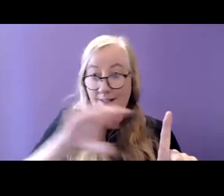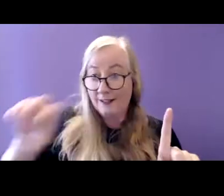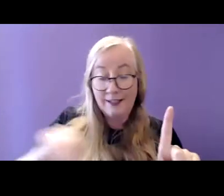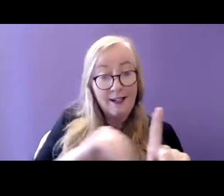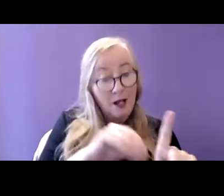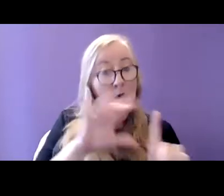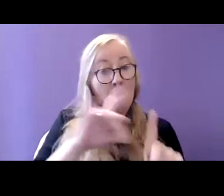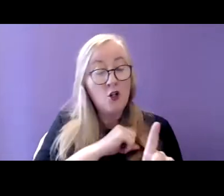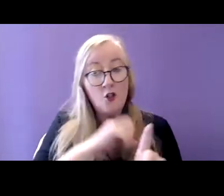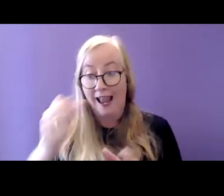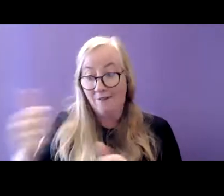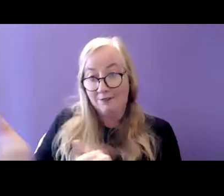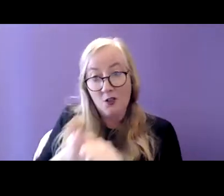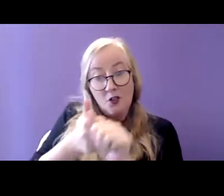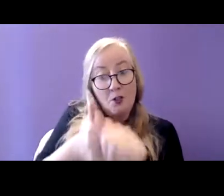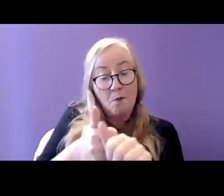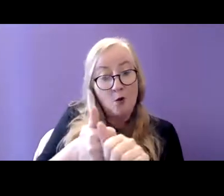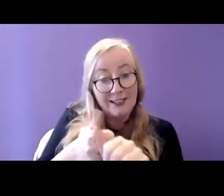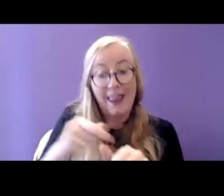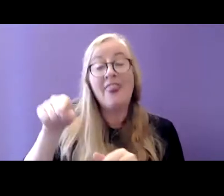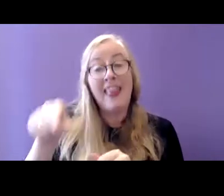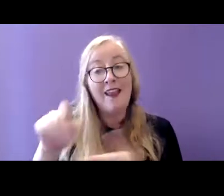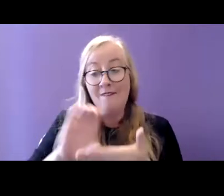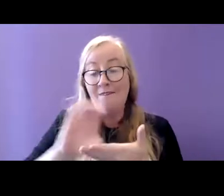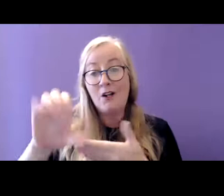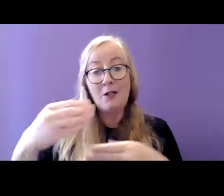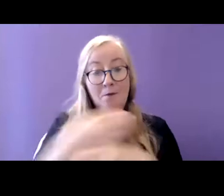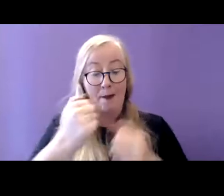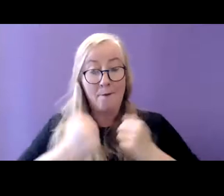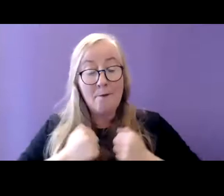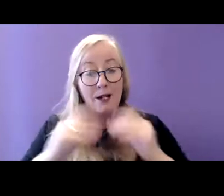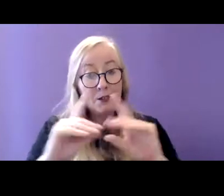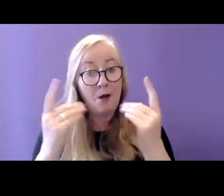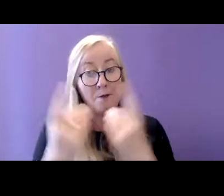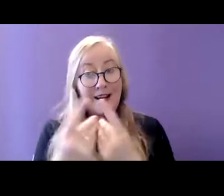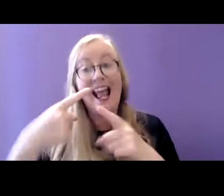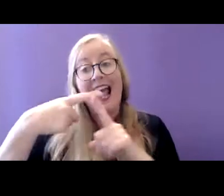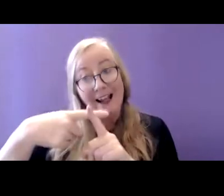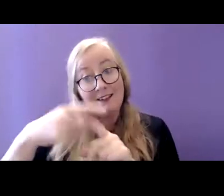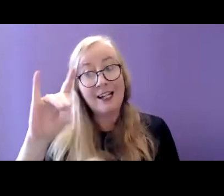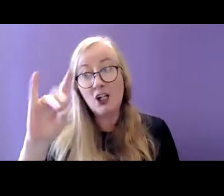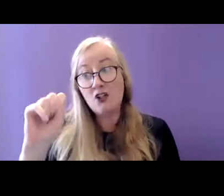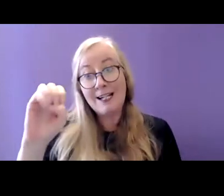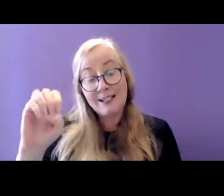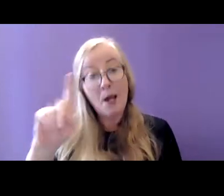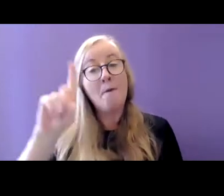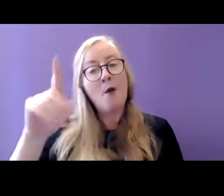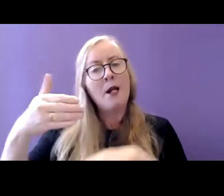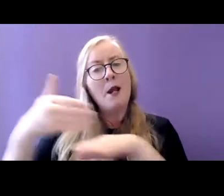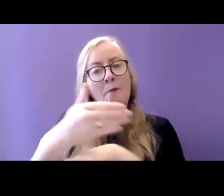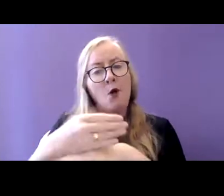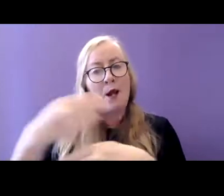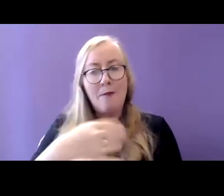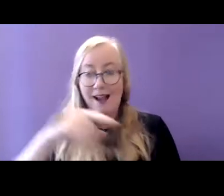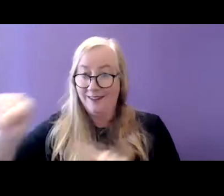tenancy support officers who are co-funded by my department and the HSE, but employed by approved housing